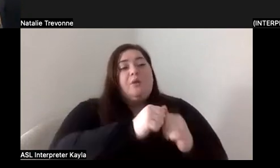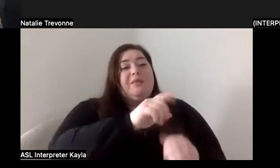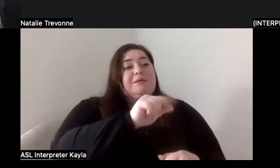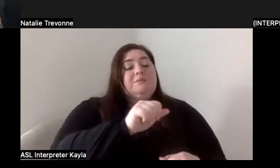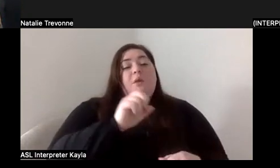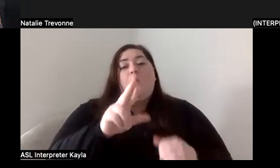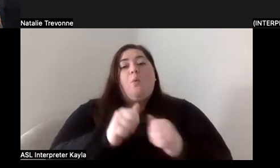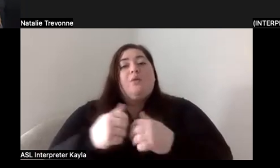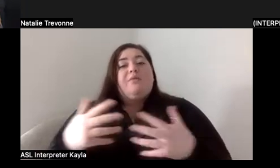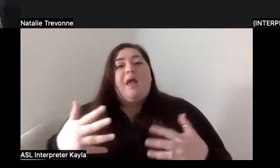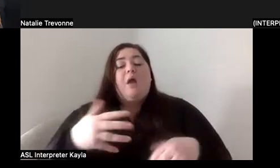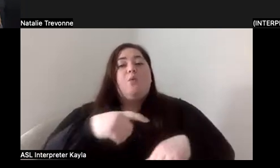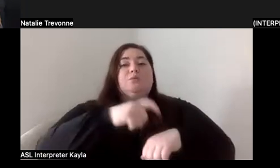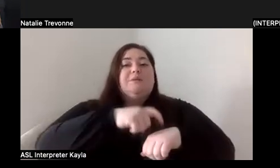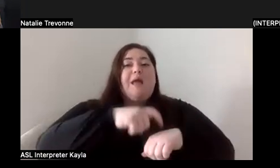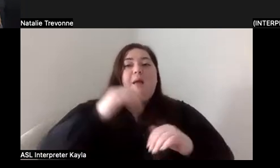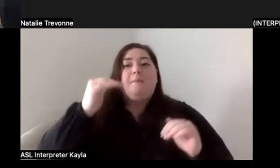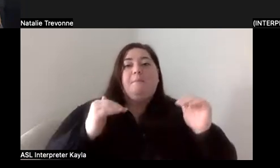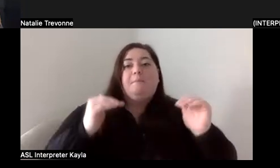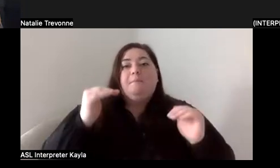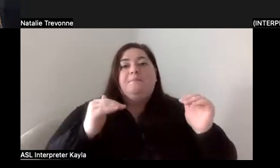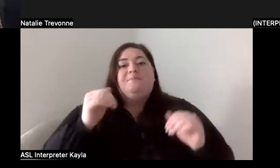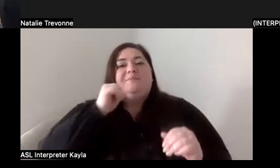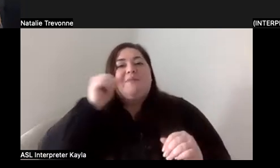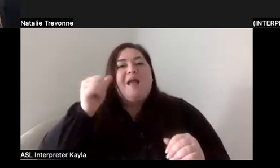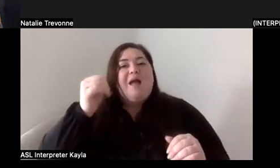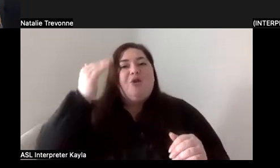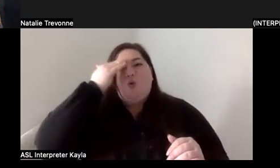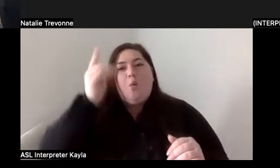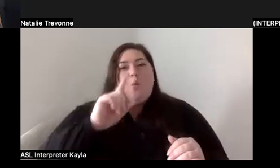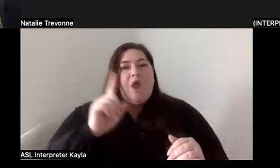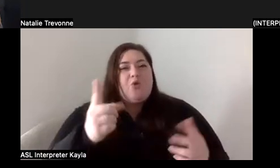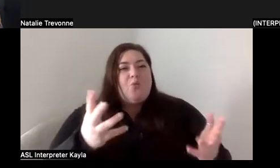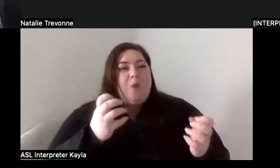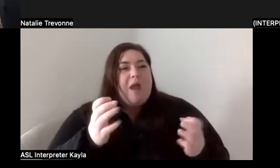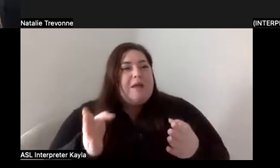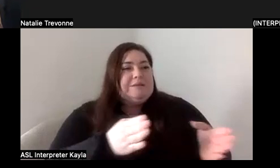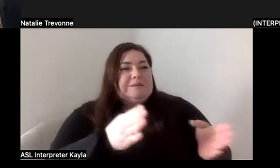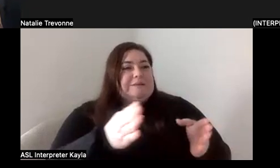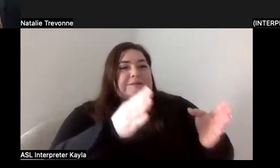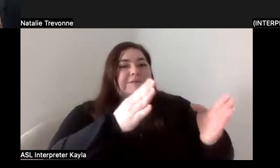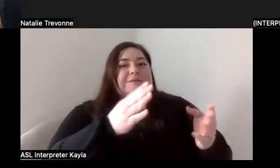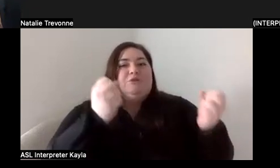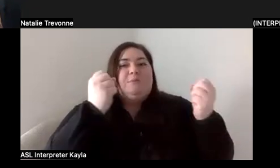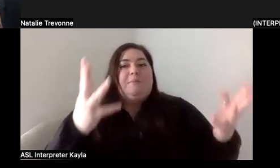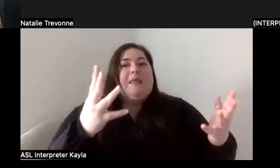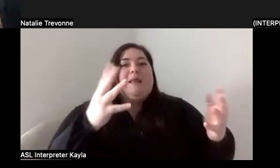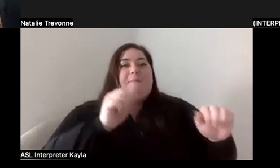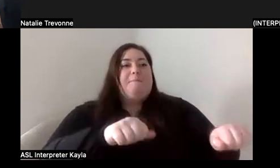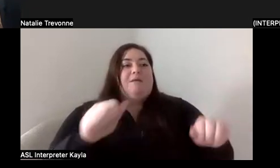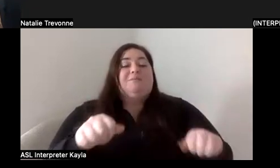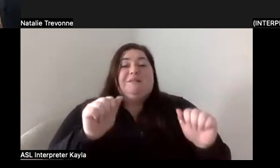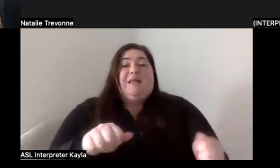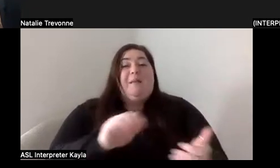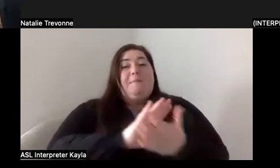management having our wanting, not knowing where we want to go in our careers yet, like all of the possibilities can be overwhelming